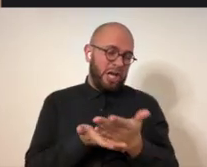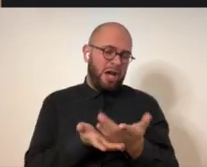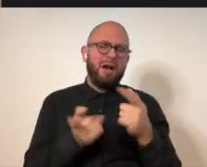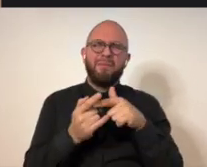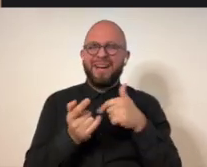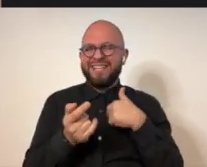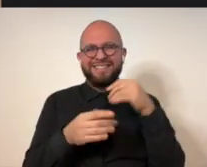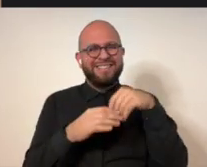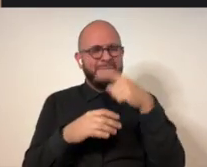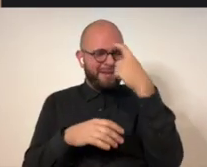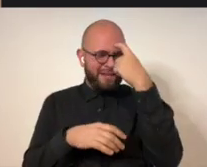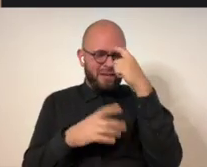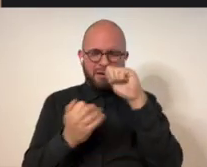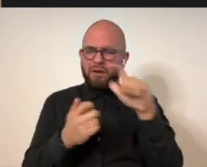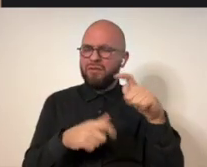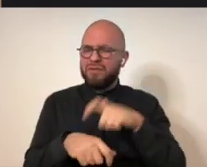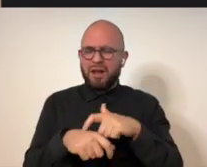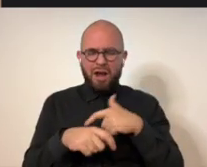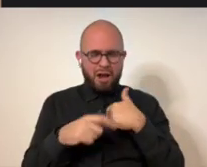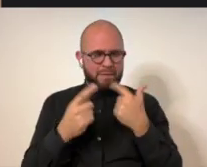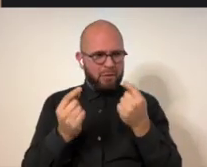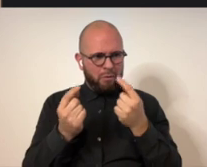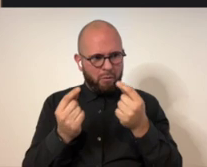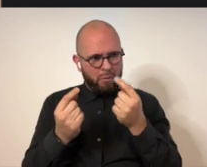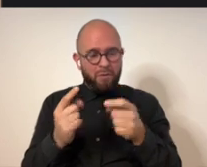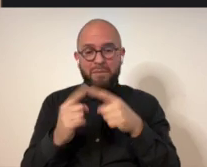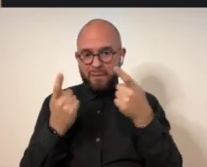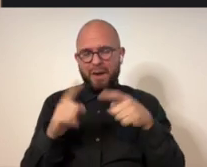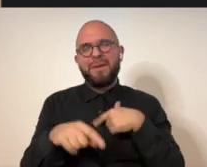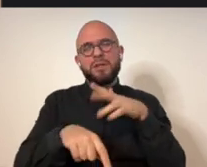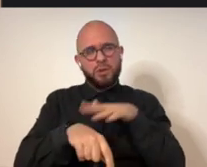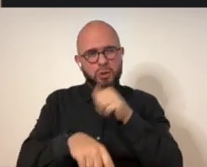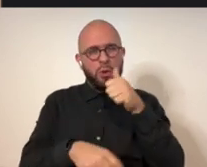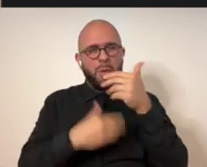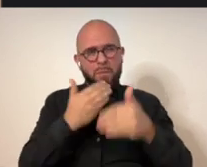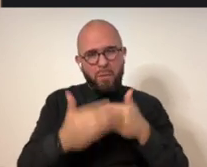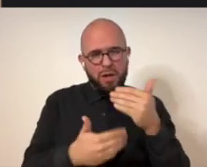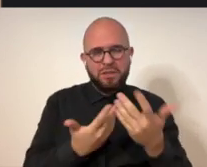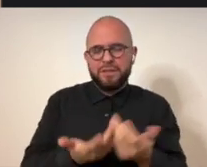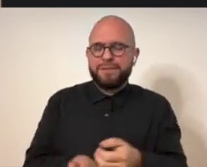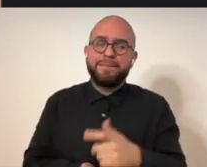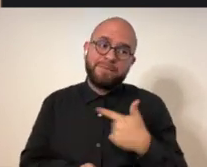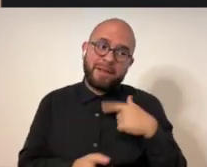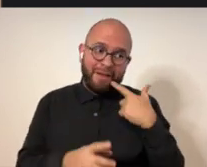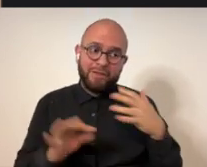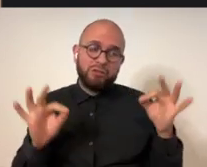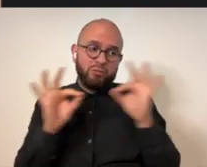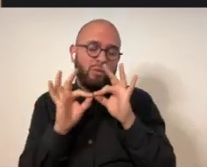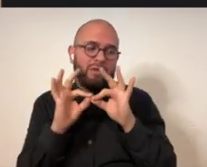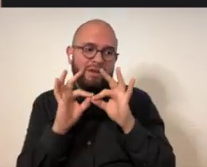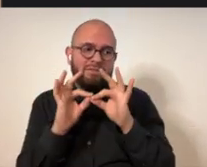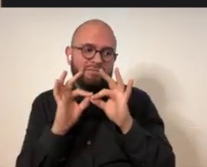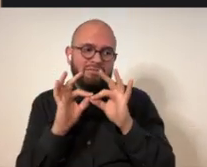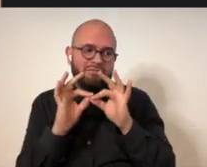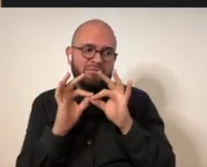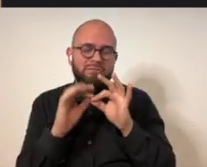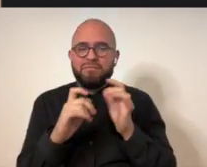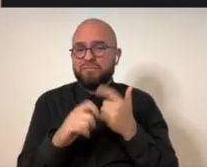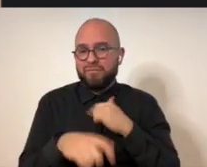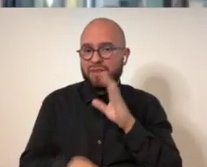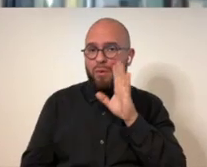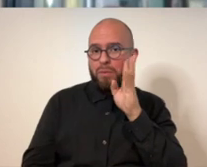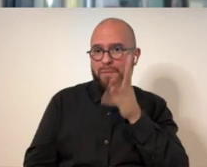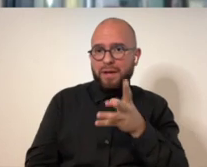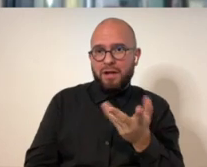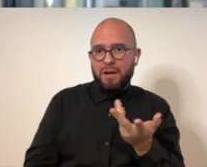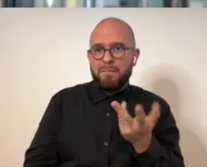in this series, I thought, well, maybe I should stop, but I kind of have to do it. It's in my head all the time. I'm just doing it slowly. I think